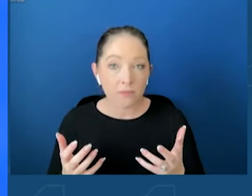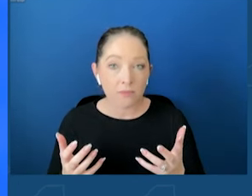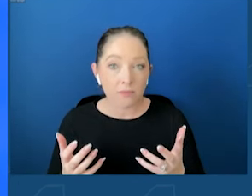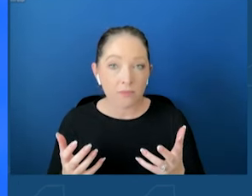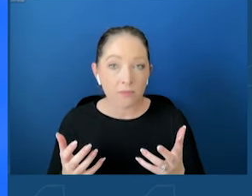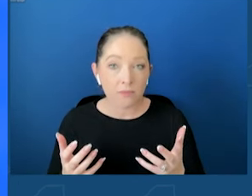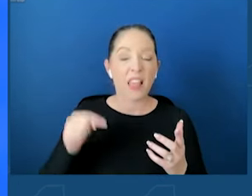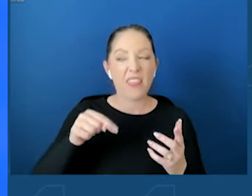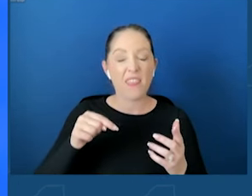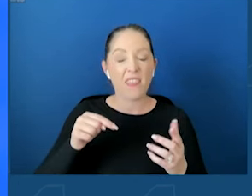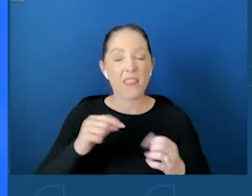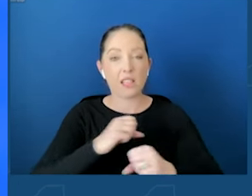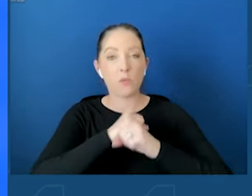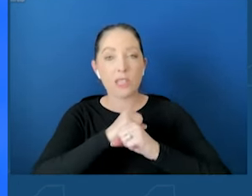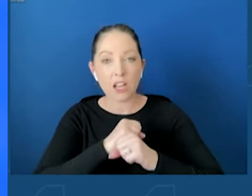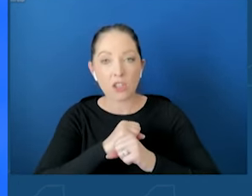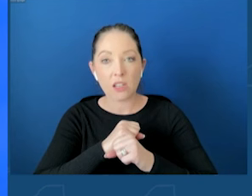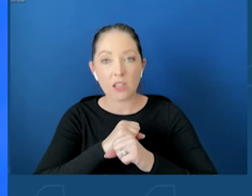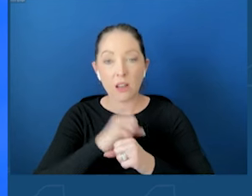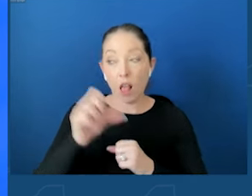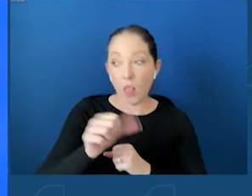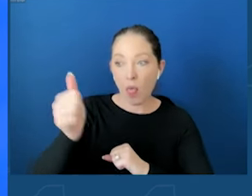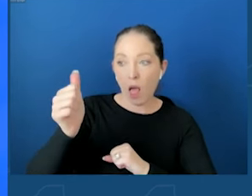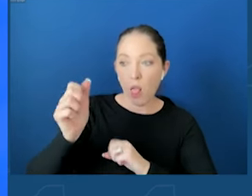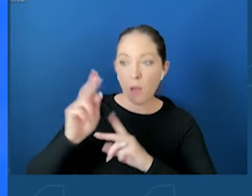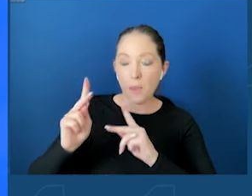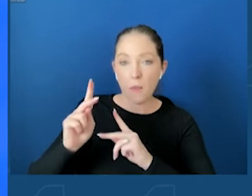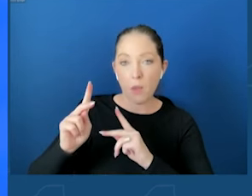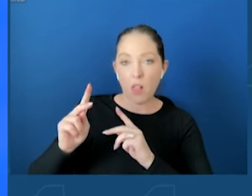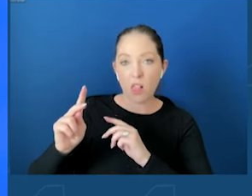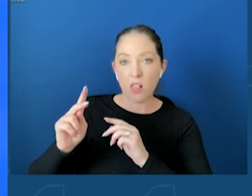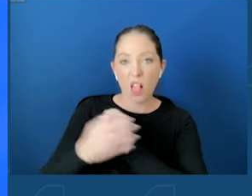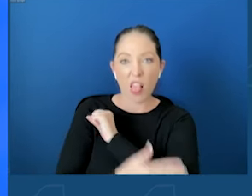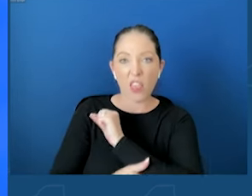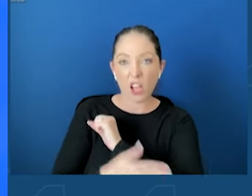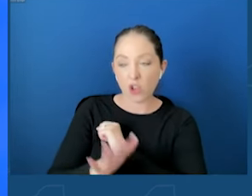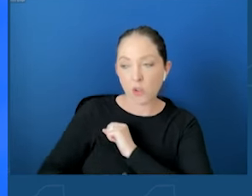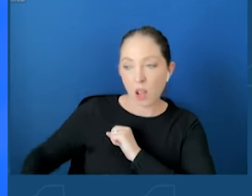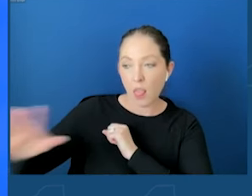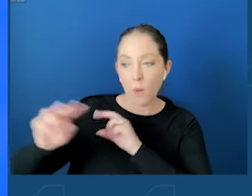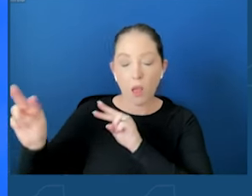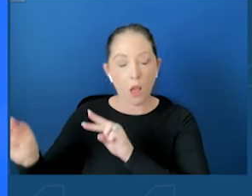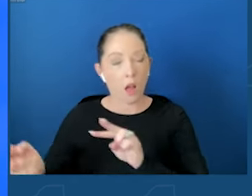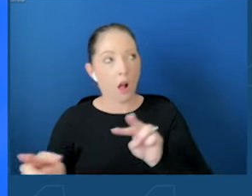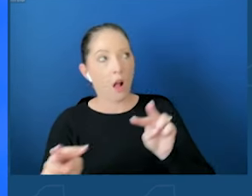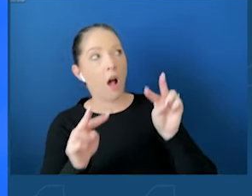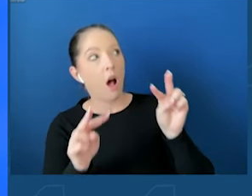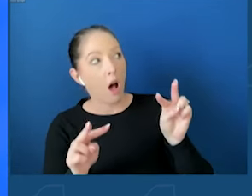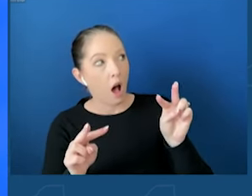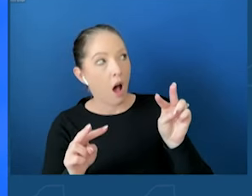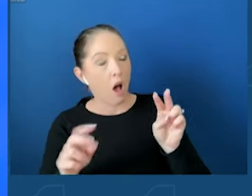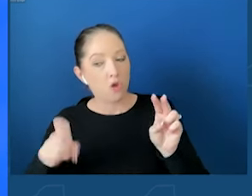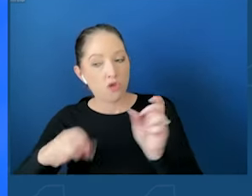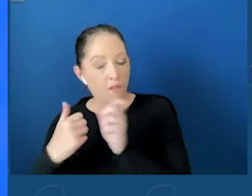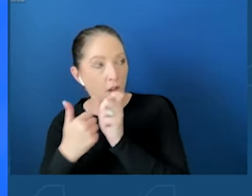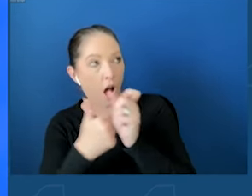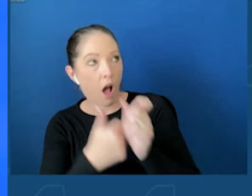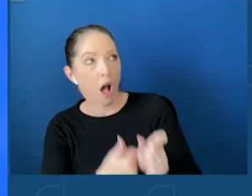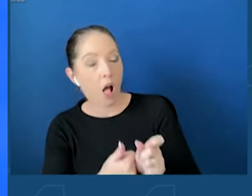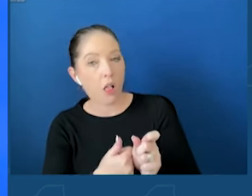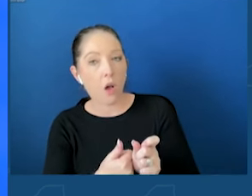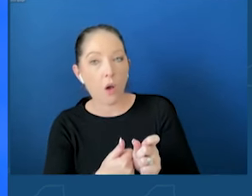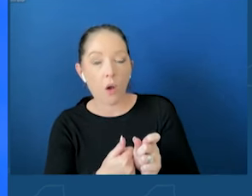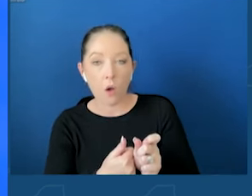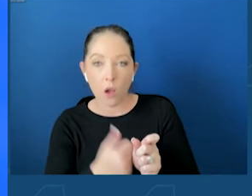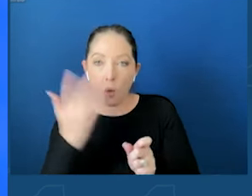got it done in New York. This is the path you will follow because there's children all over this nation who need our care